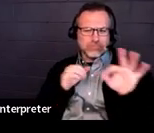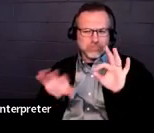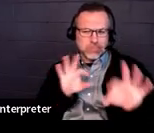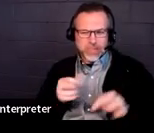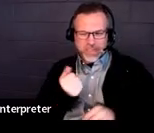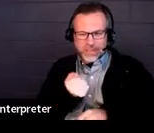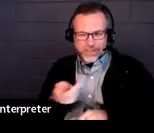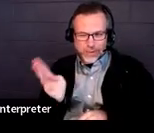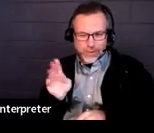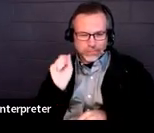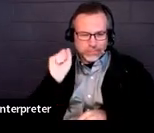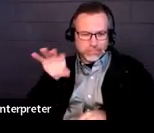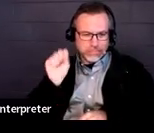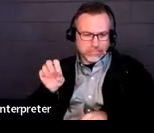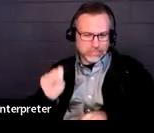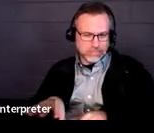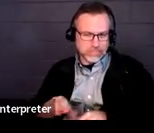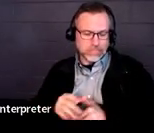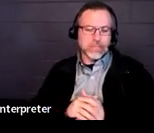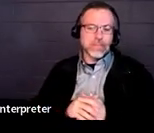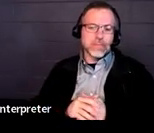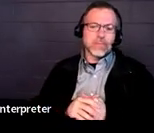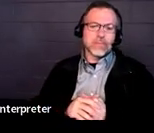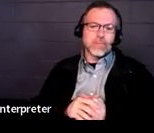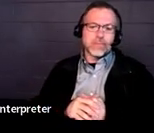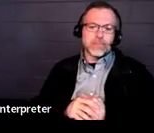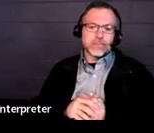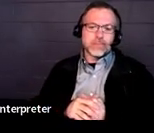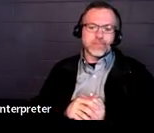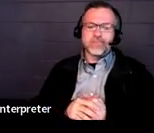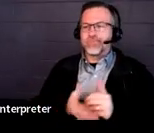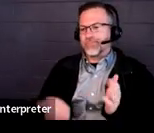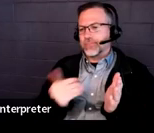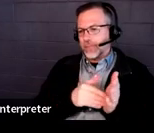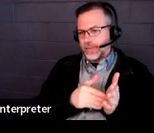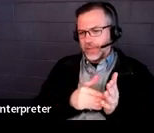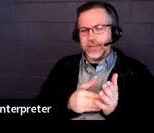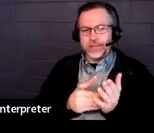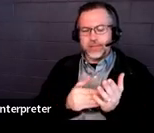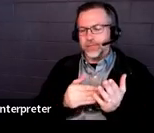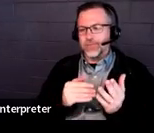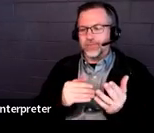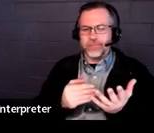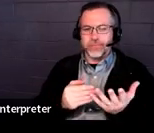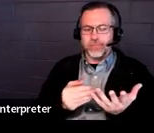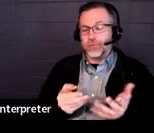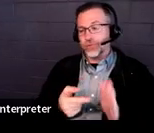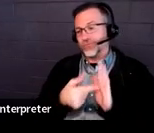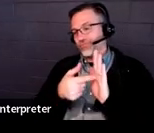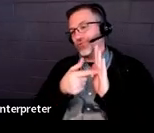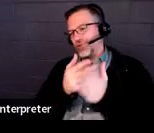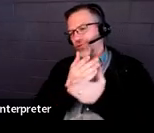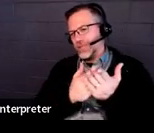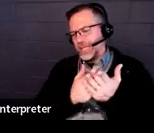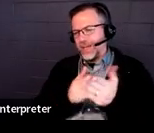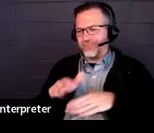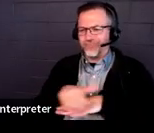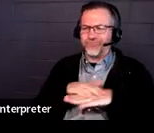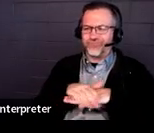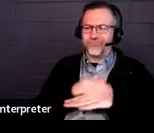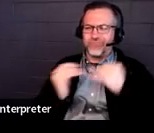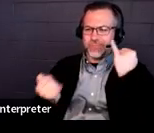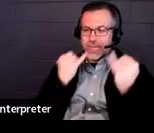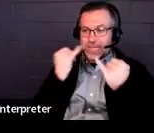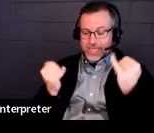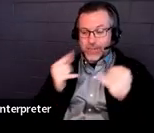this list here. But again, just to give you some idea of what you could include in these different sections on the summary